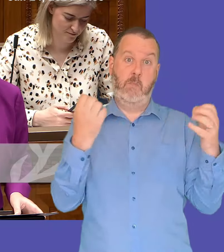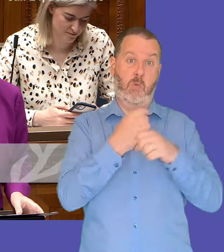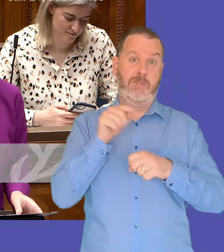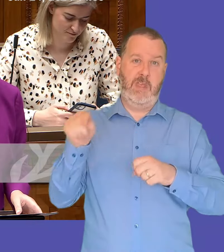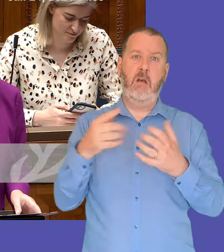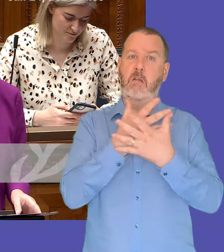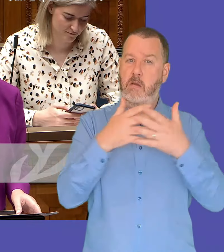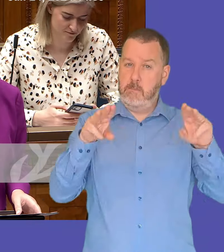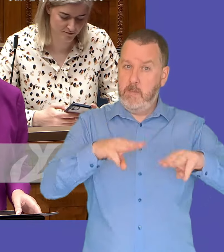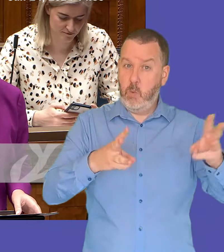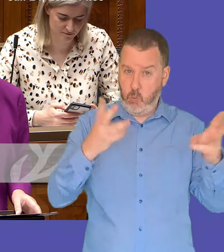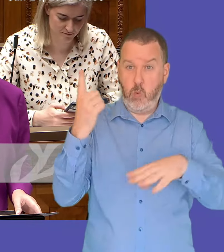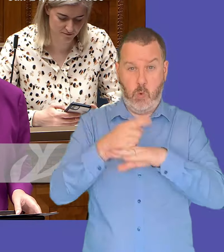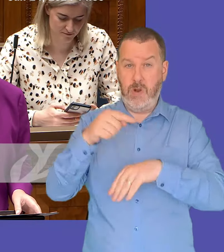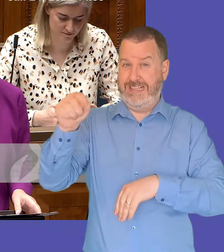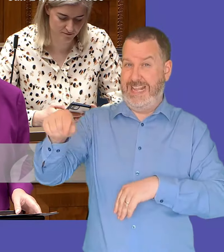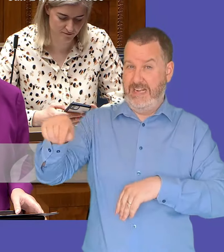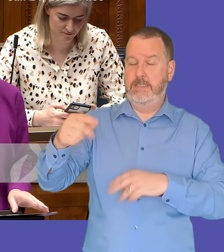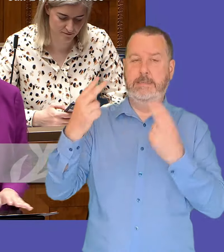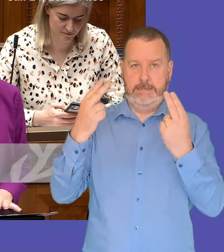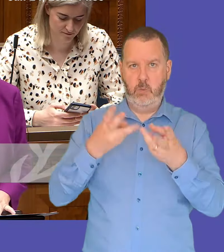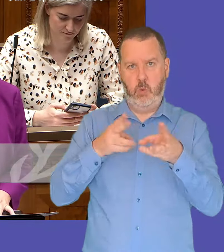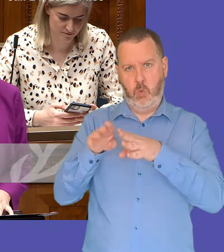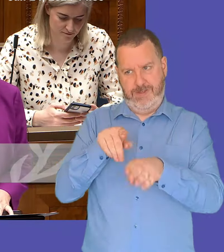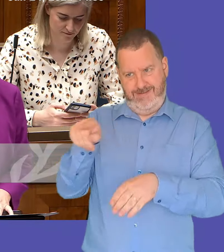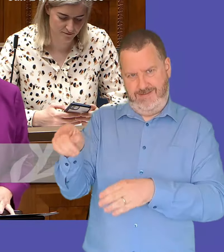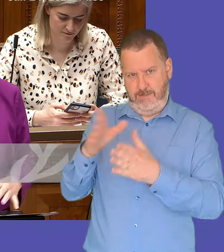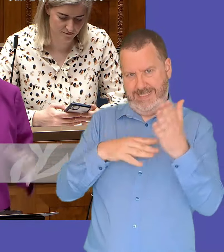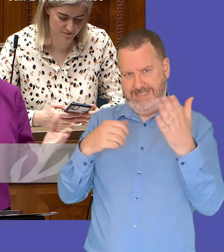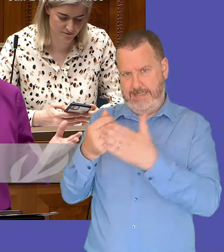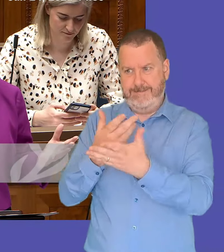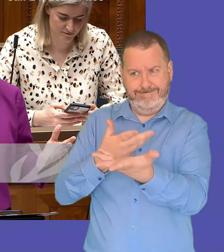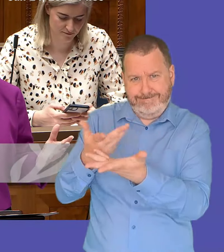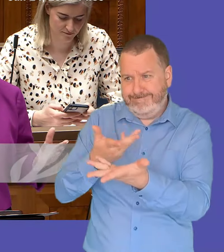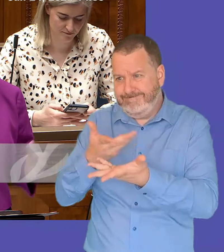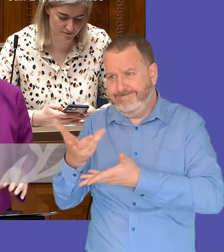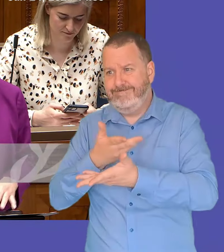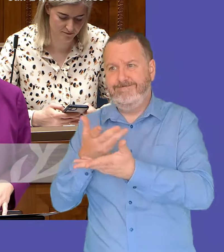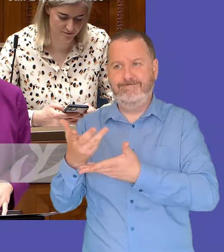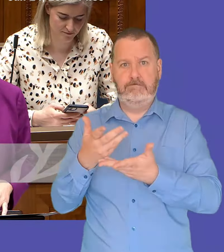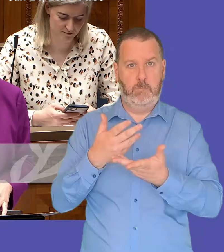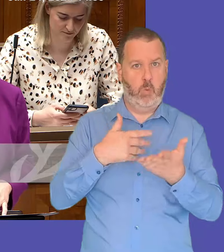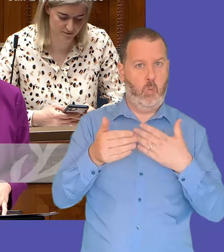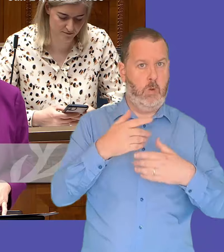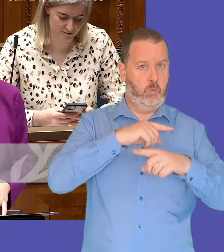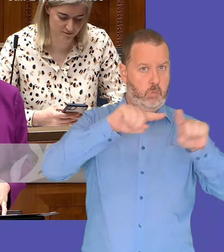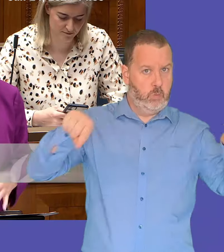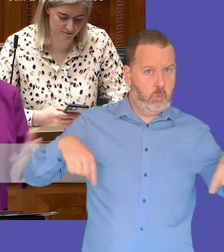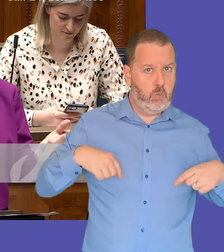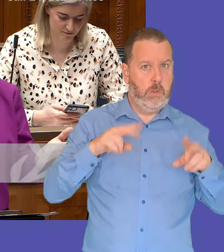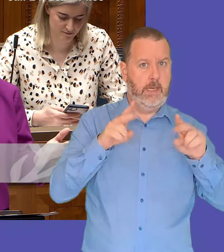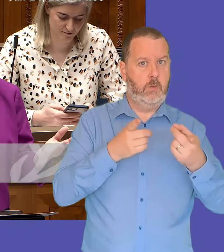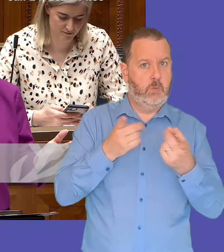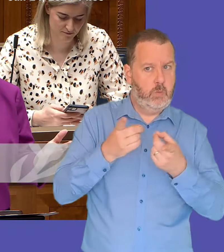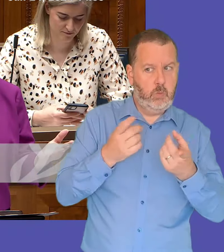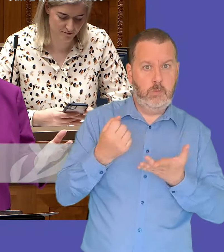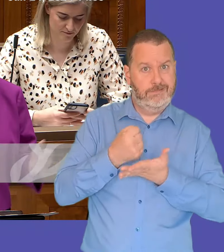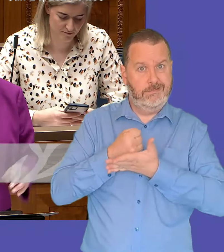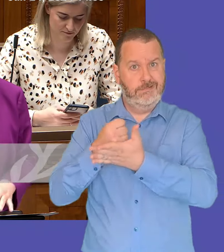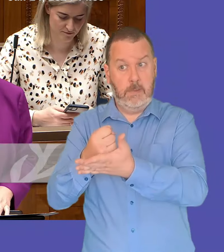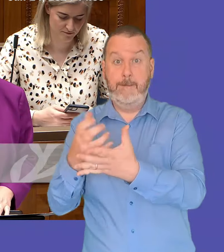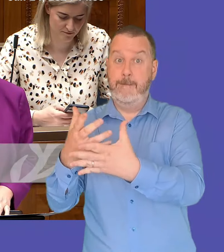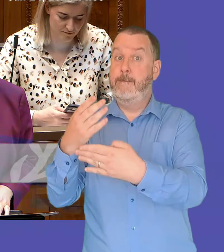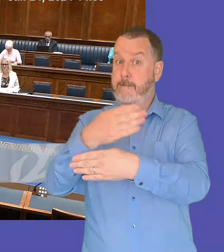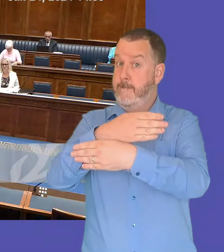with the industry themselves work with the the business themselves to see what is within our remit in terms of supporting this is a big employer